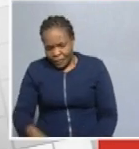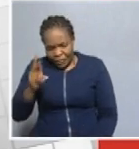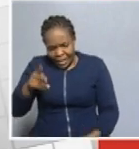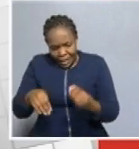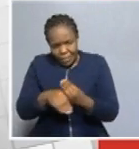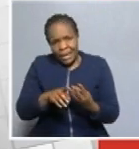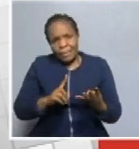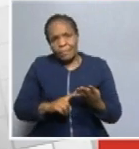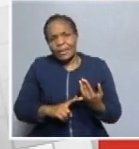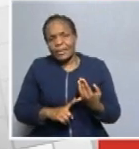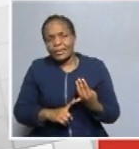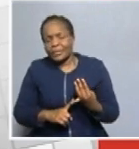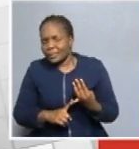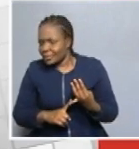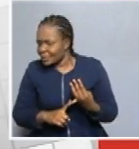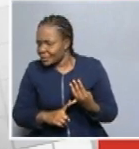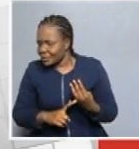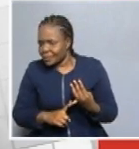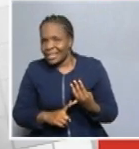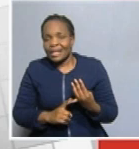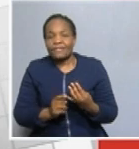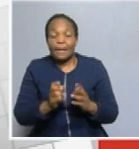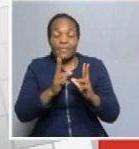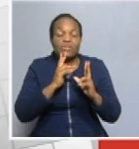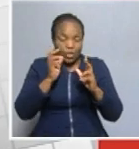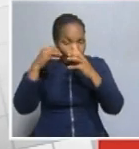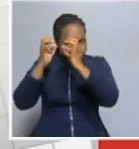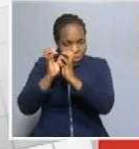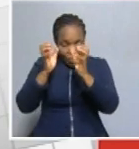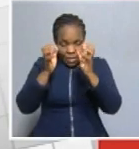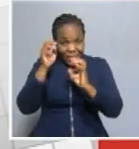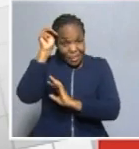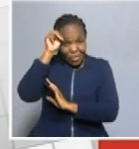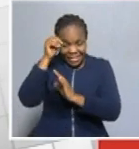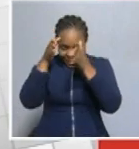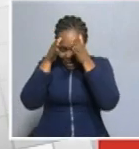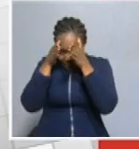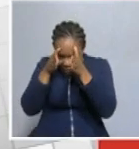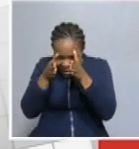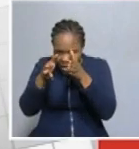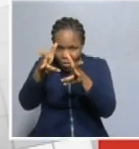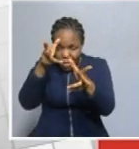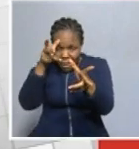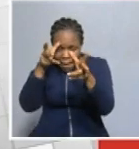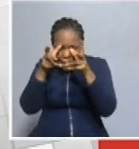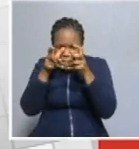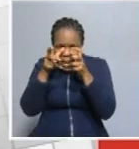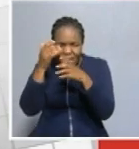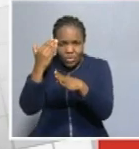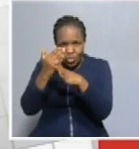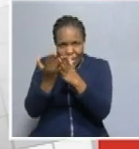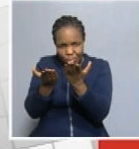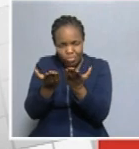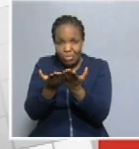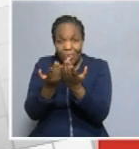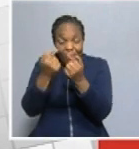influences the cognitive processes that is needed for learning, such as memory, attention, problem solving, which is critical in